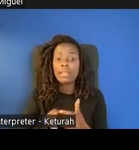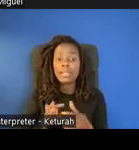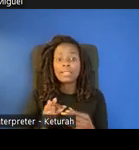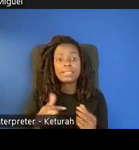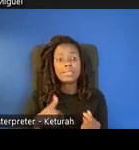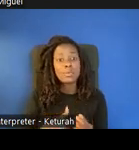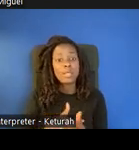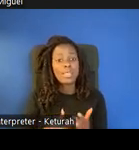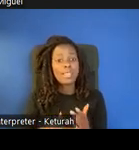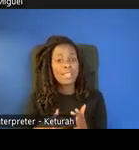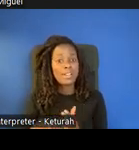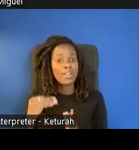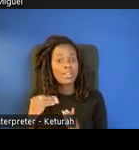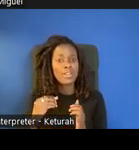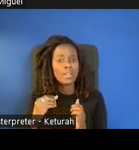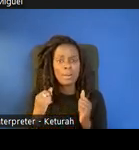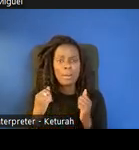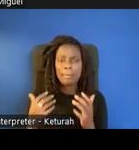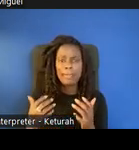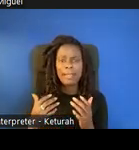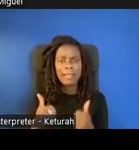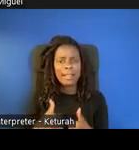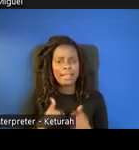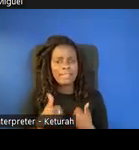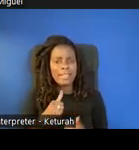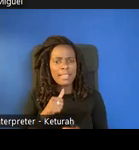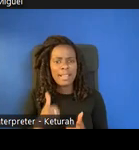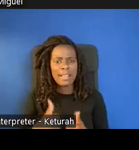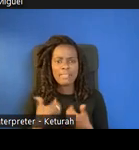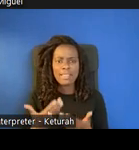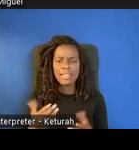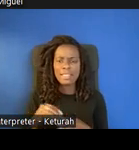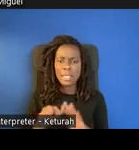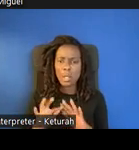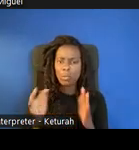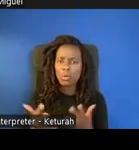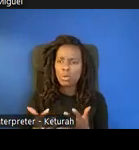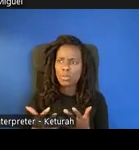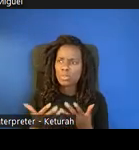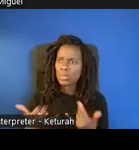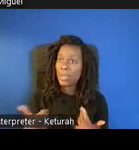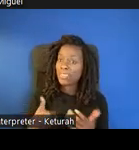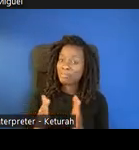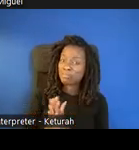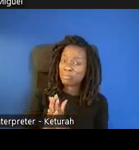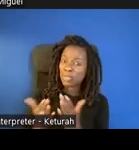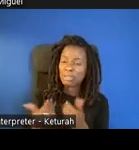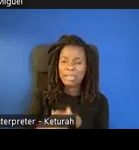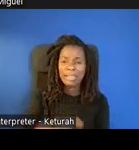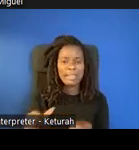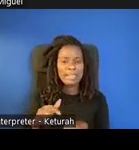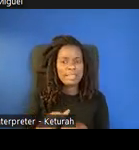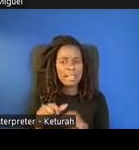living and non-living things in our world. And so they have this book that they can go back to anytime they want on the app.